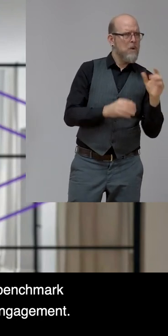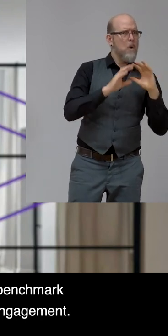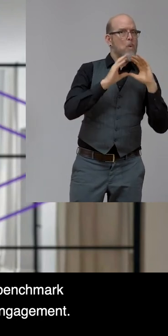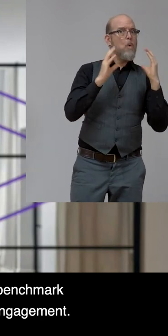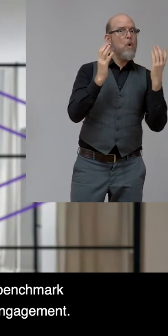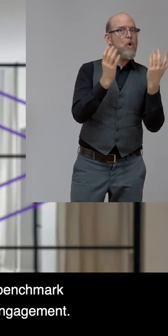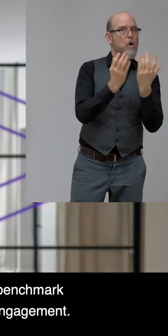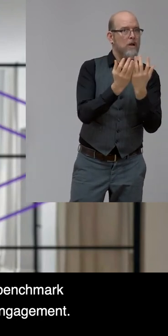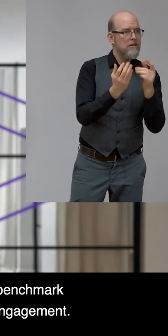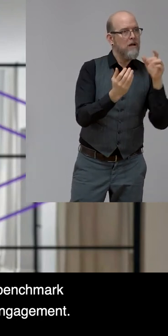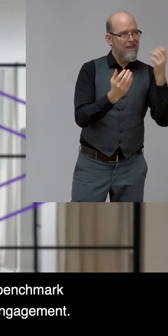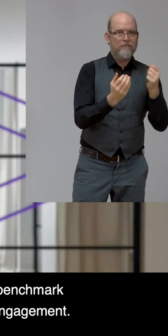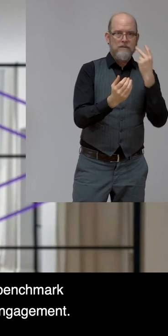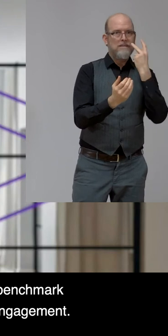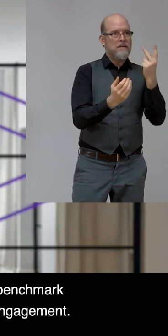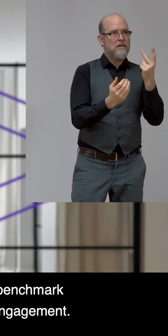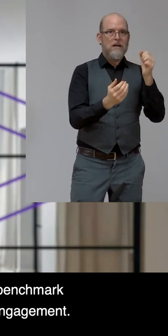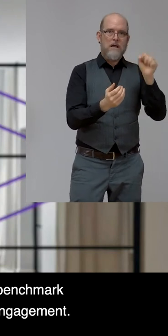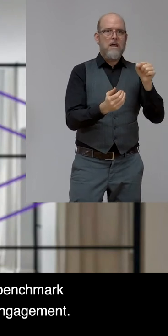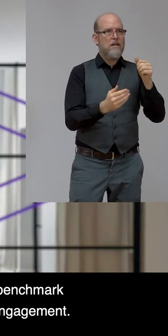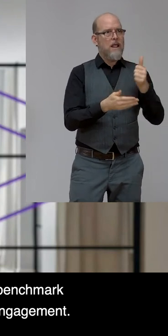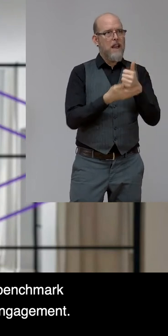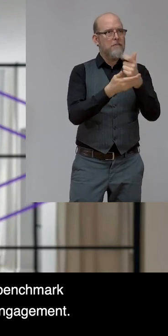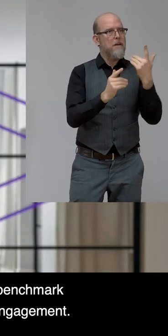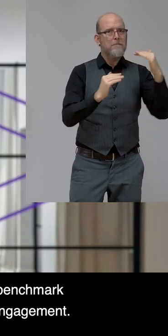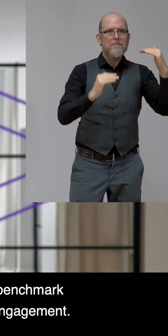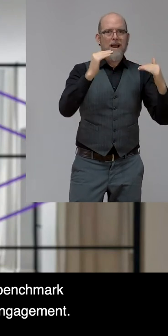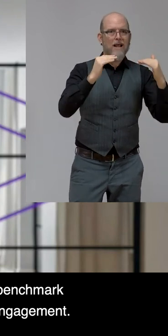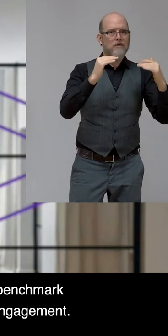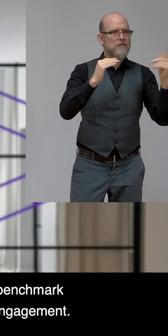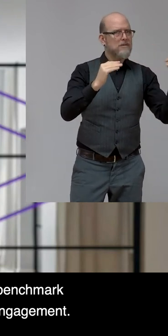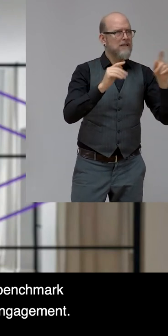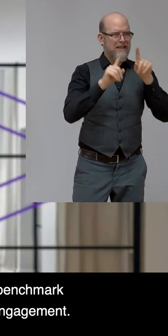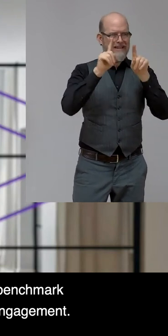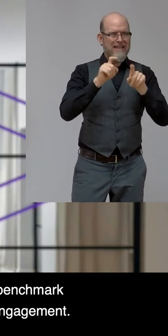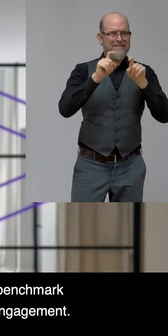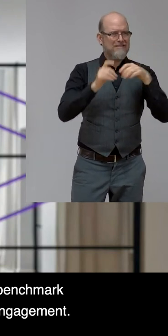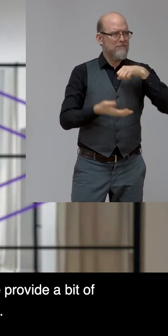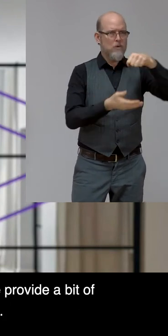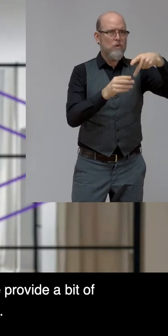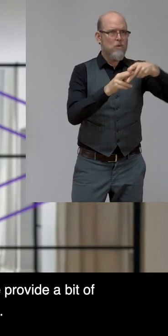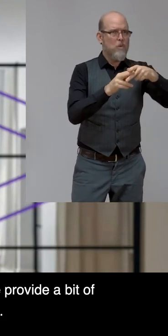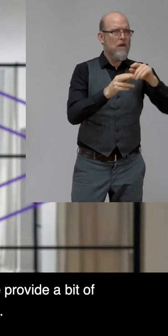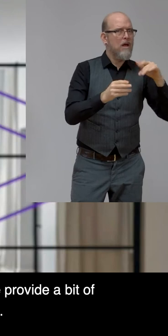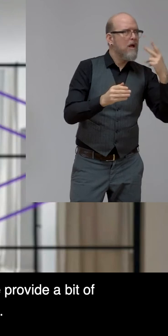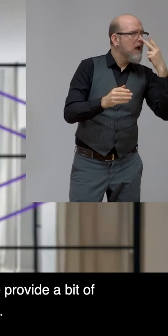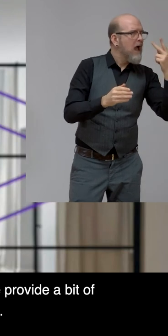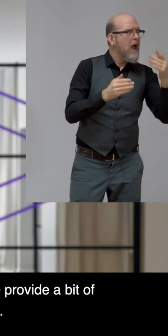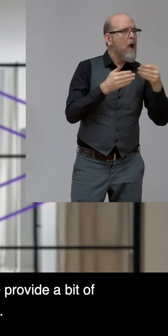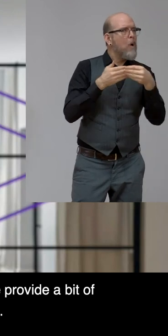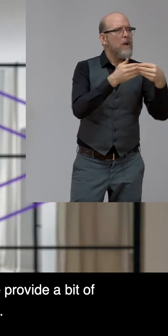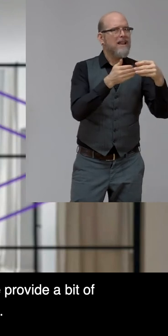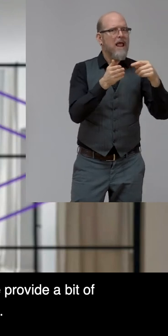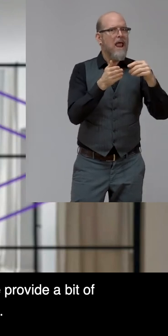to help you benchmark where you stand vis-à-vis, you know, disability inclusion and engagement. But really through this